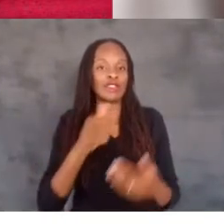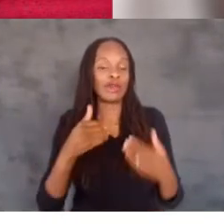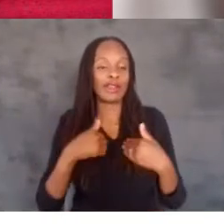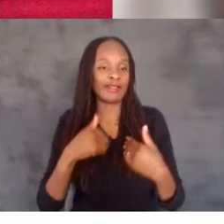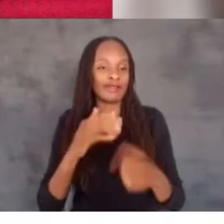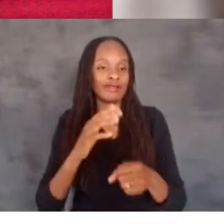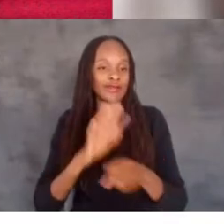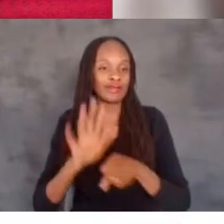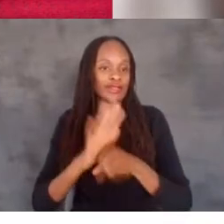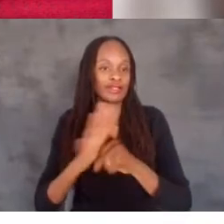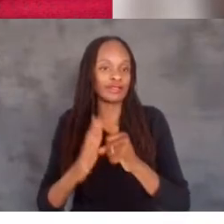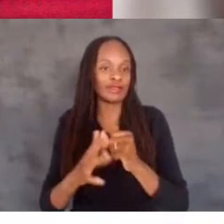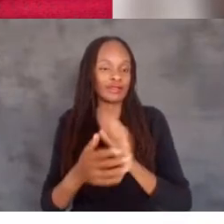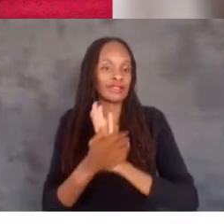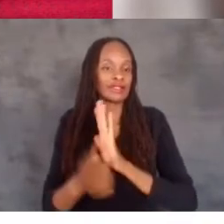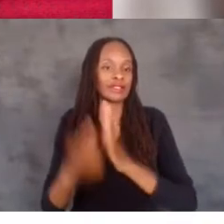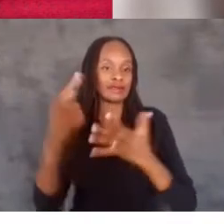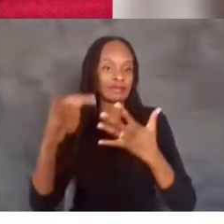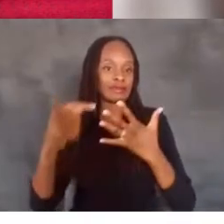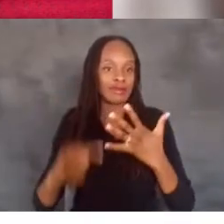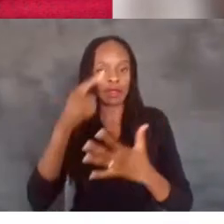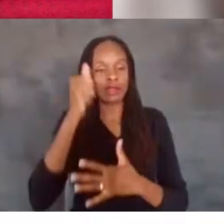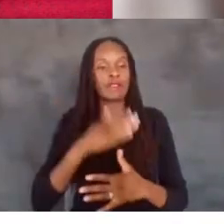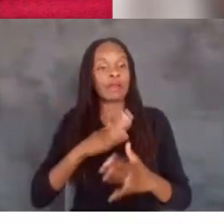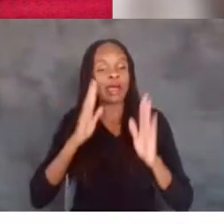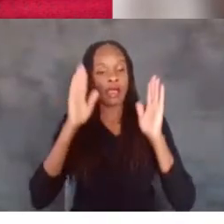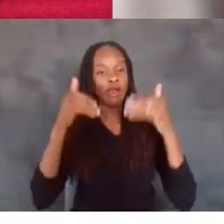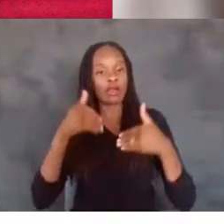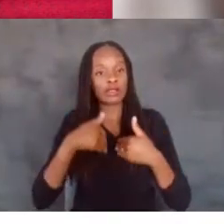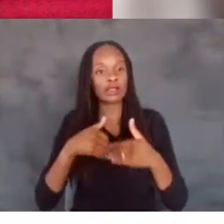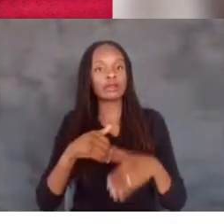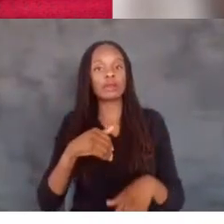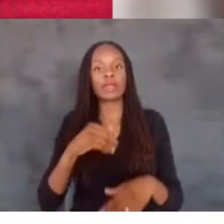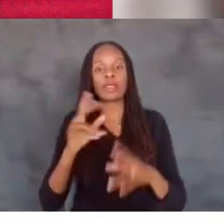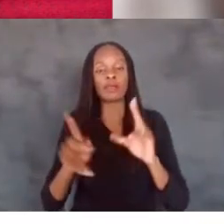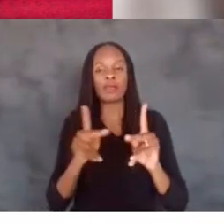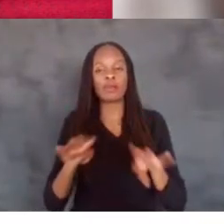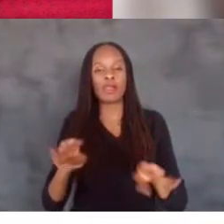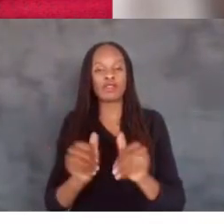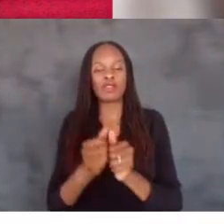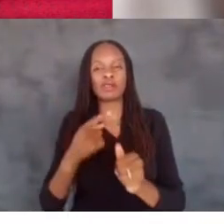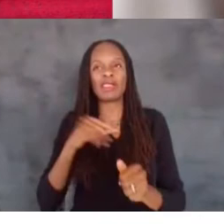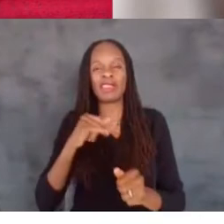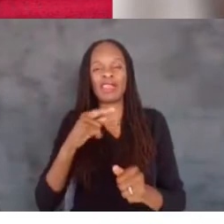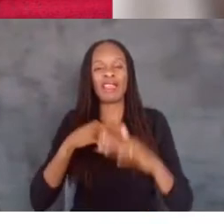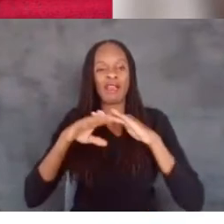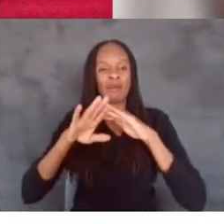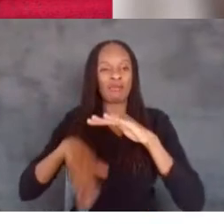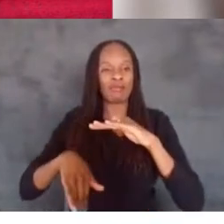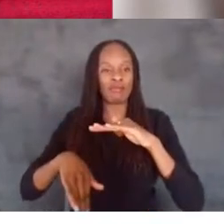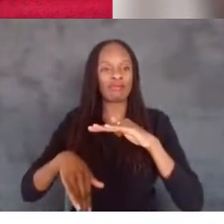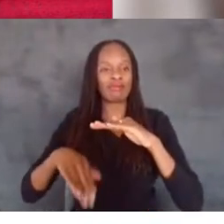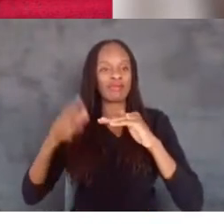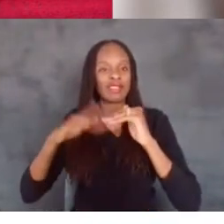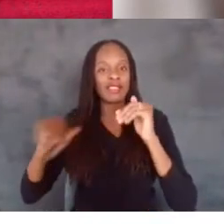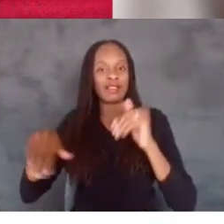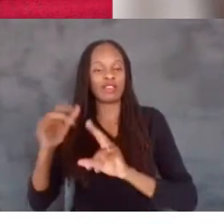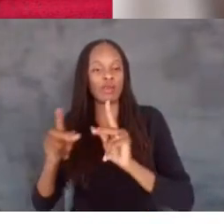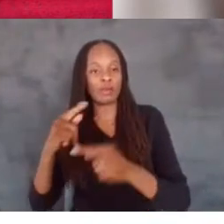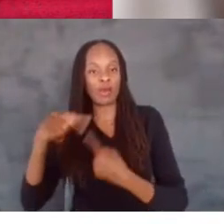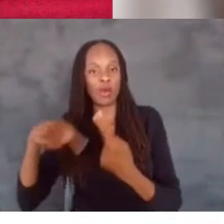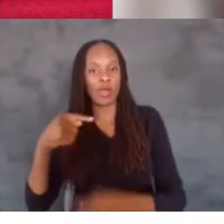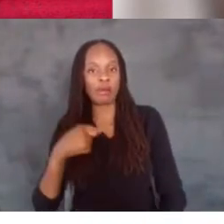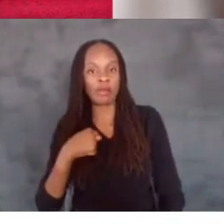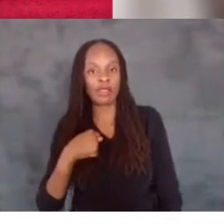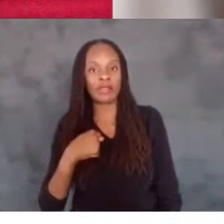and I have been treated like I was less than everybody else around me. And